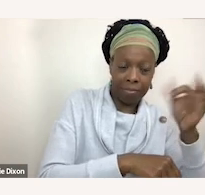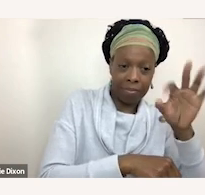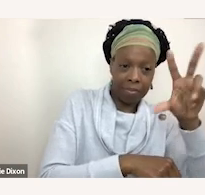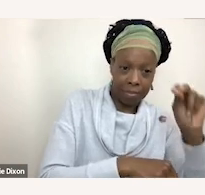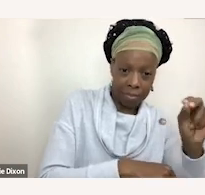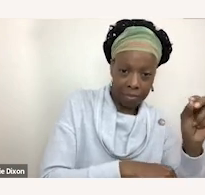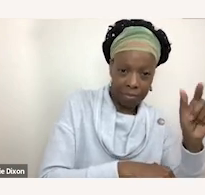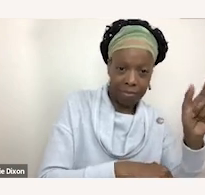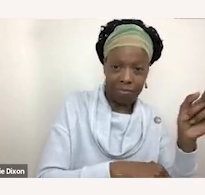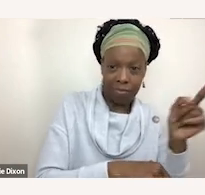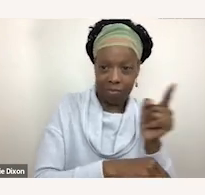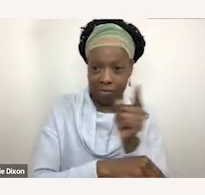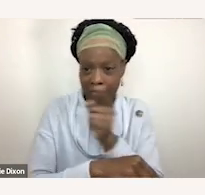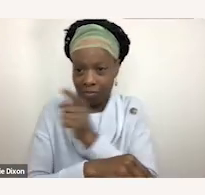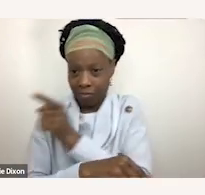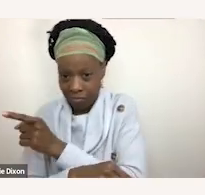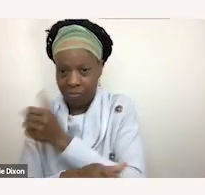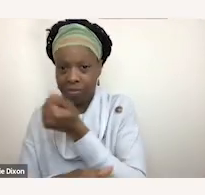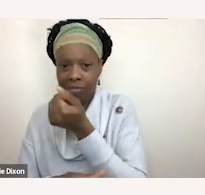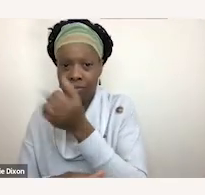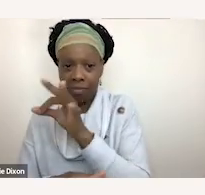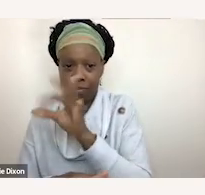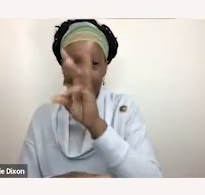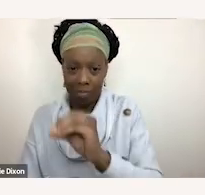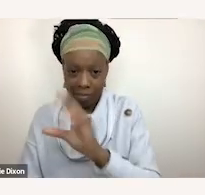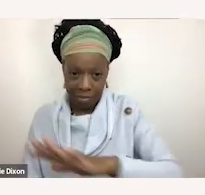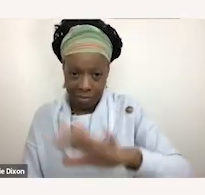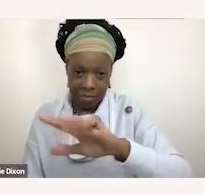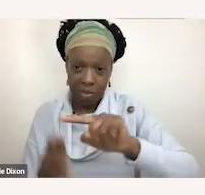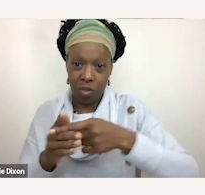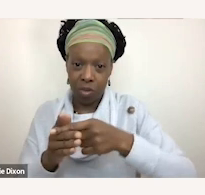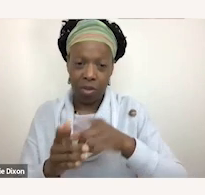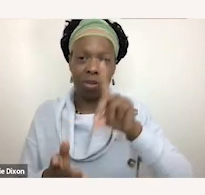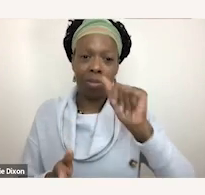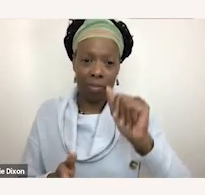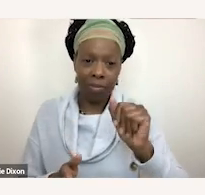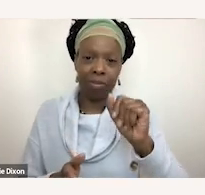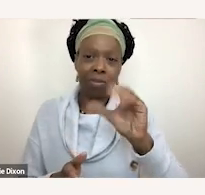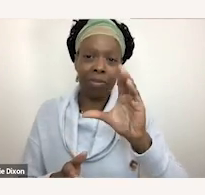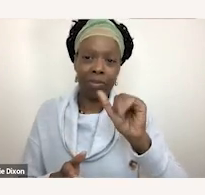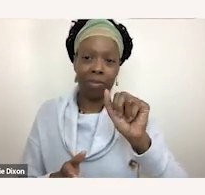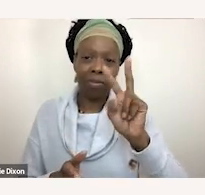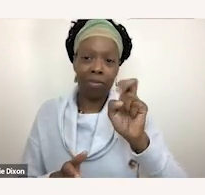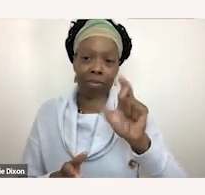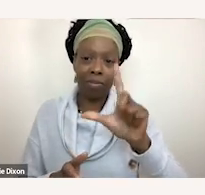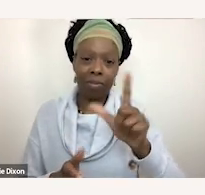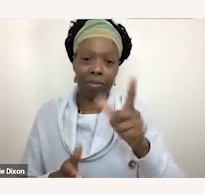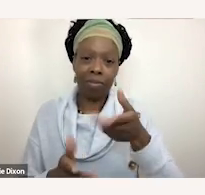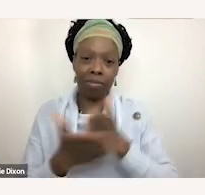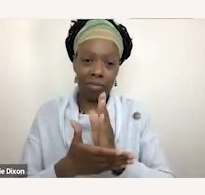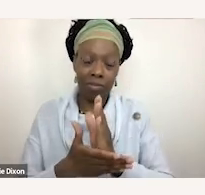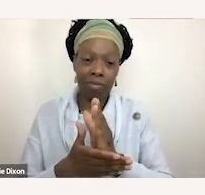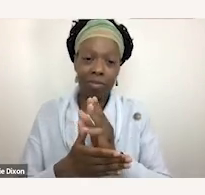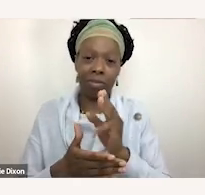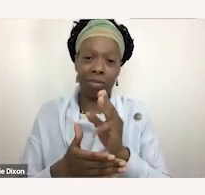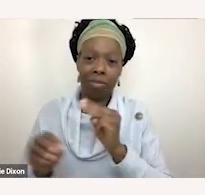1960s to the beginnings of the civil rights movement the disability civil rights movement specifically and then we're going to end